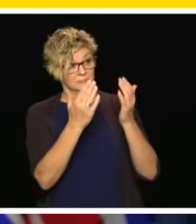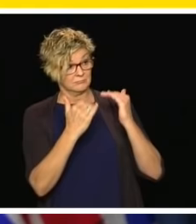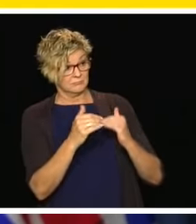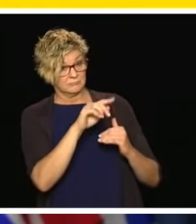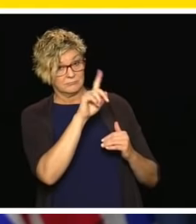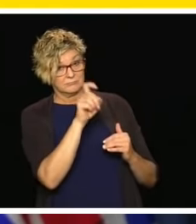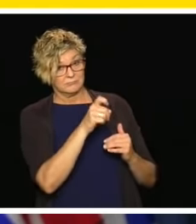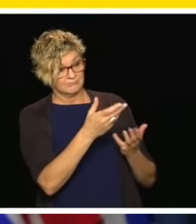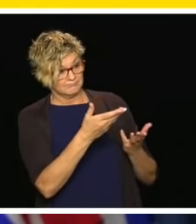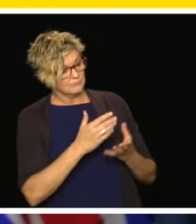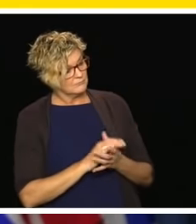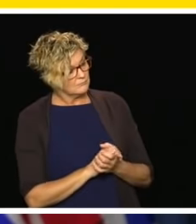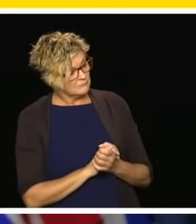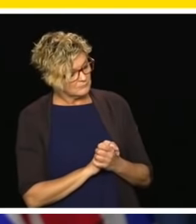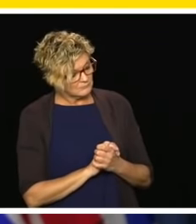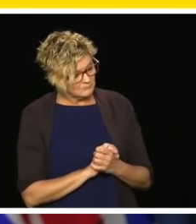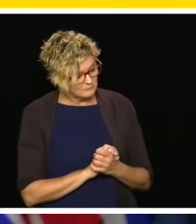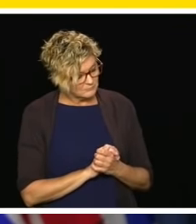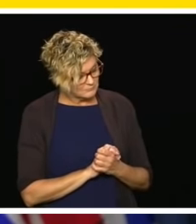Our next question is from Lisa.